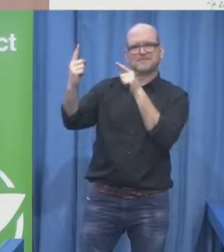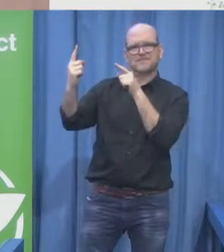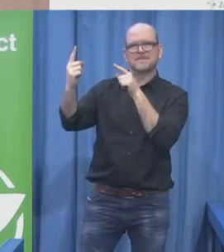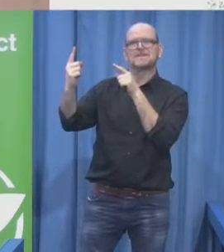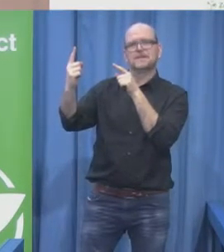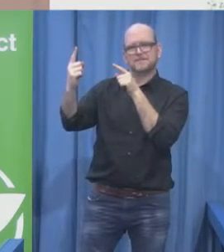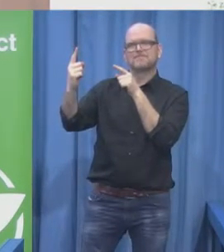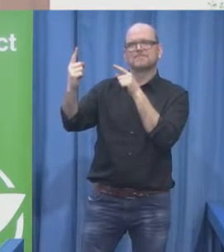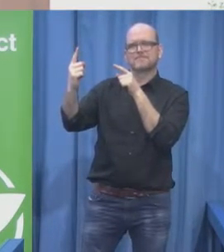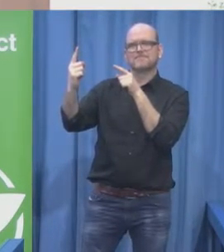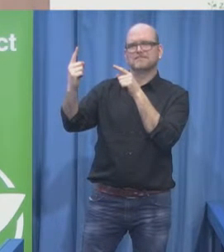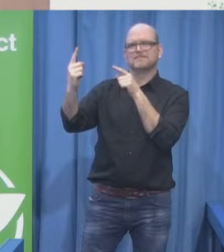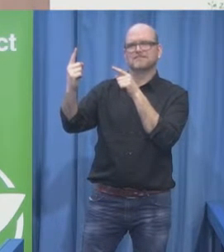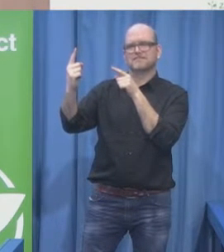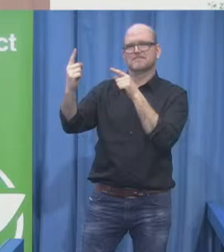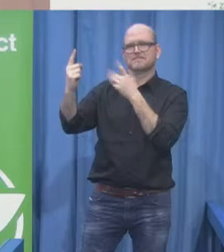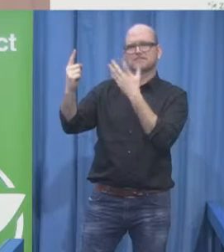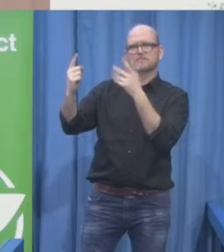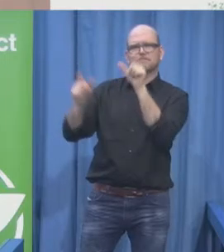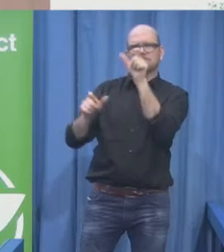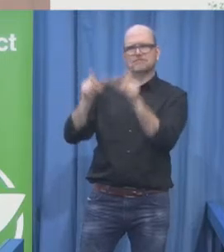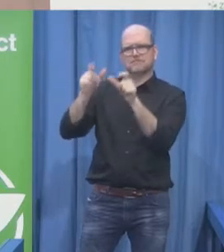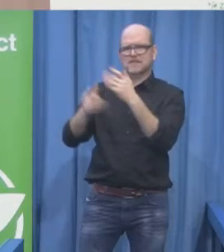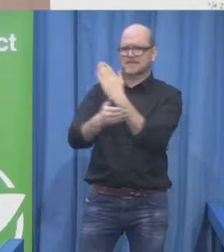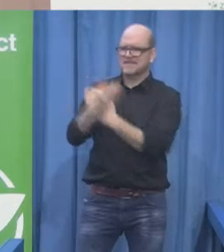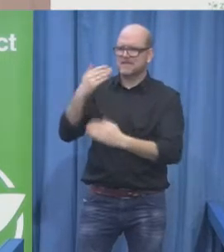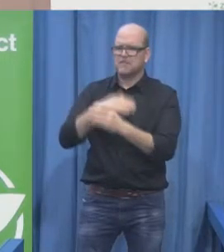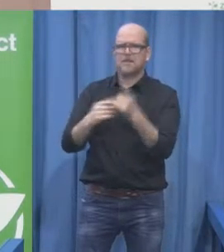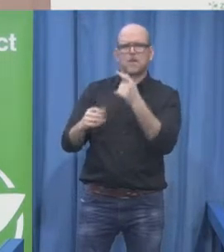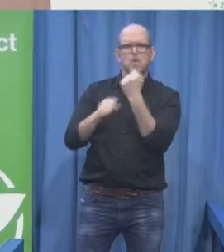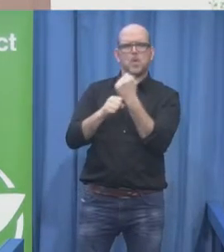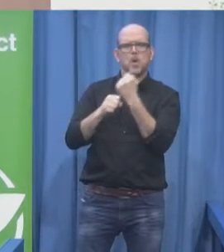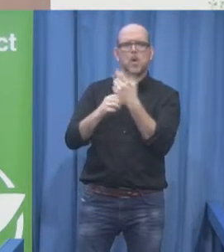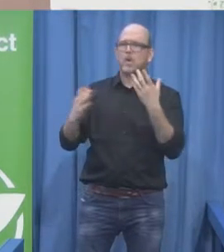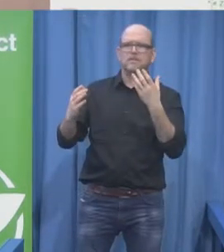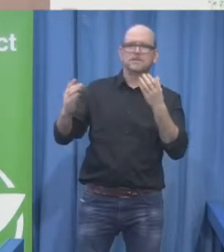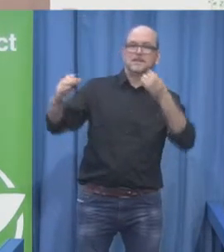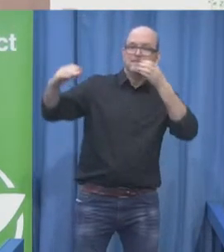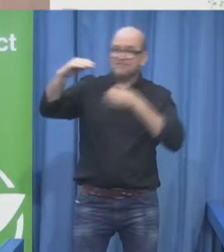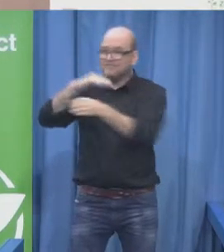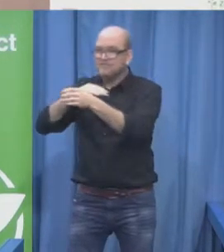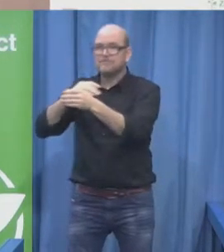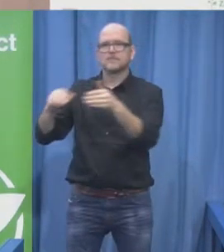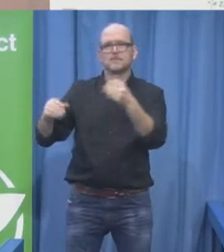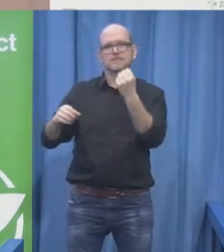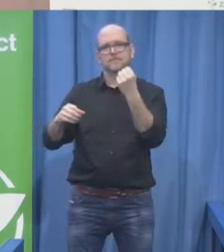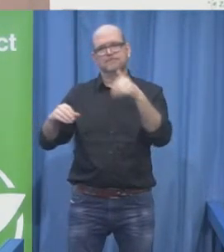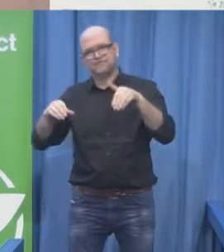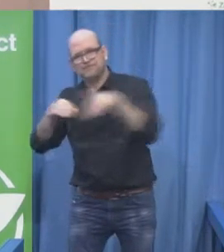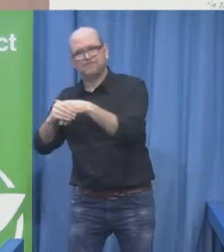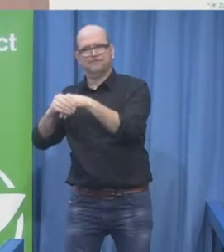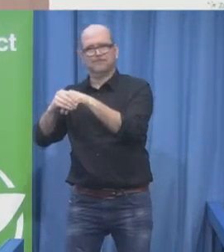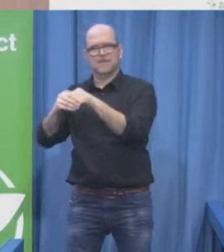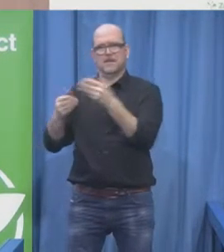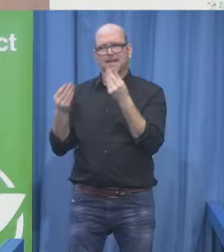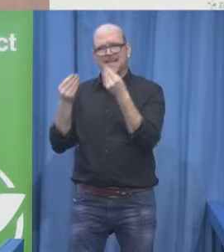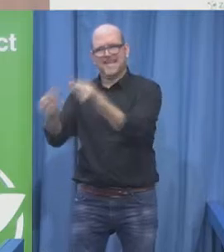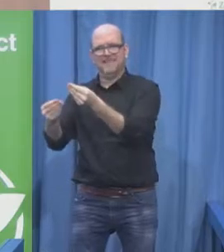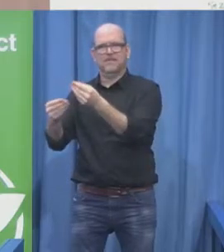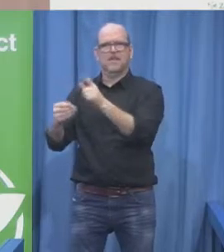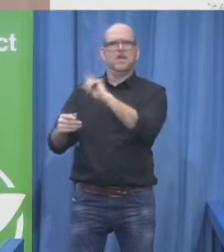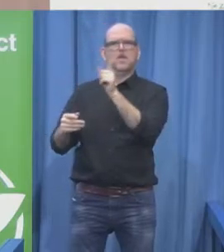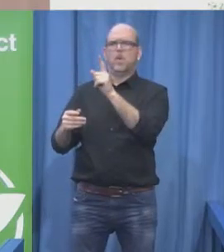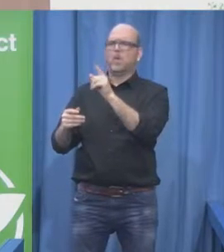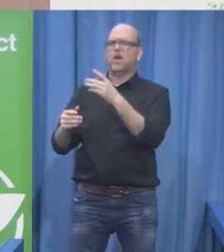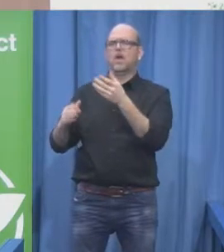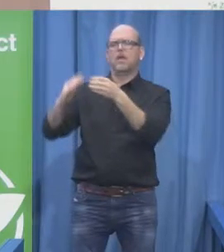and decent work, social integration and inclusion and reduce the gap of inequalities. So we